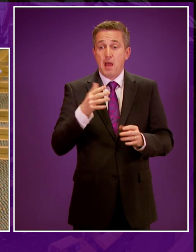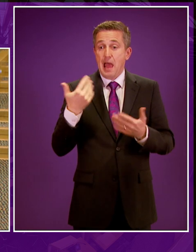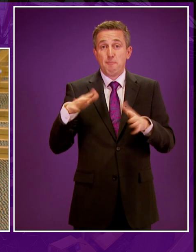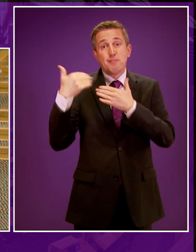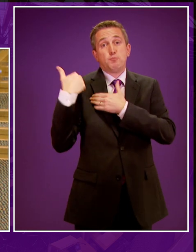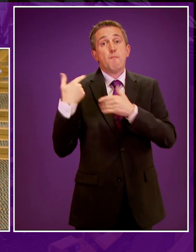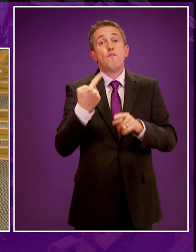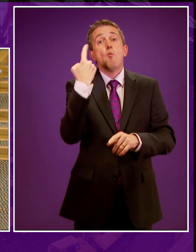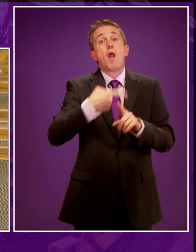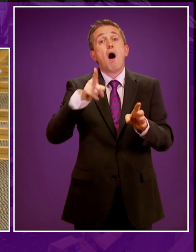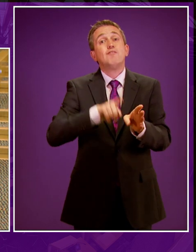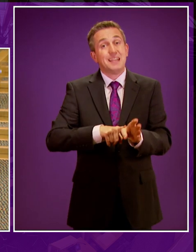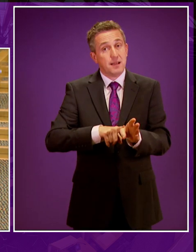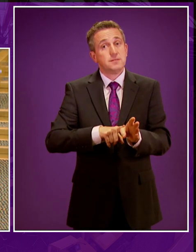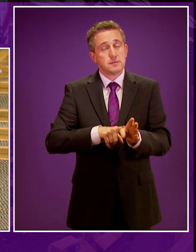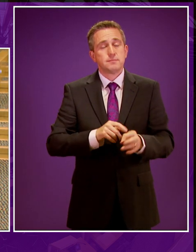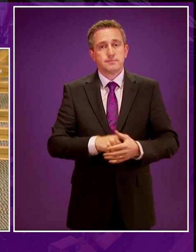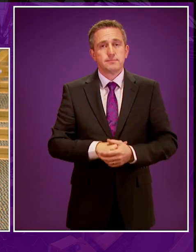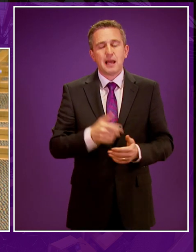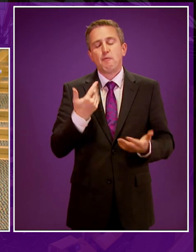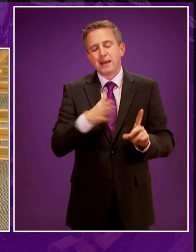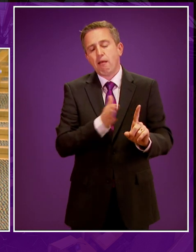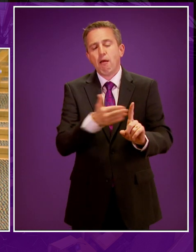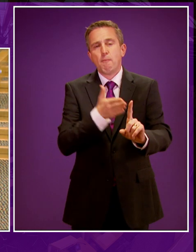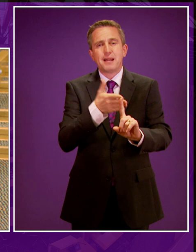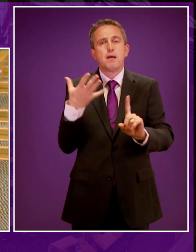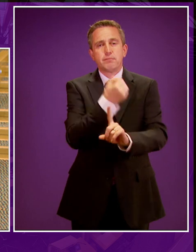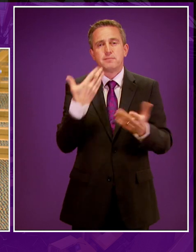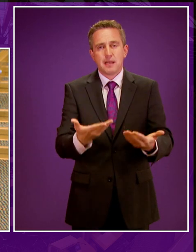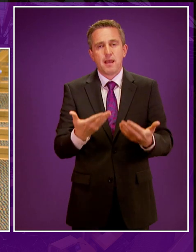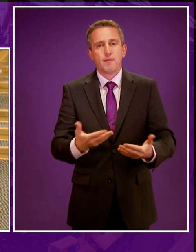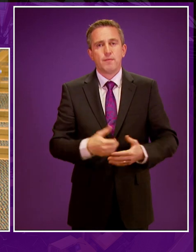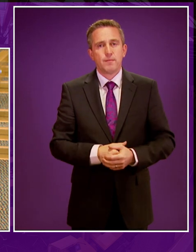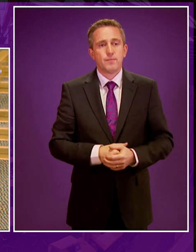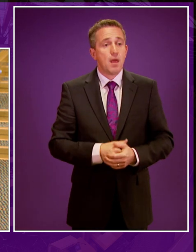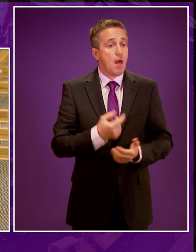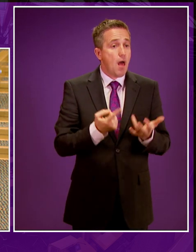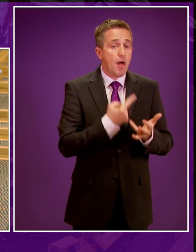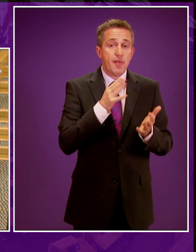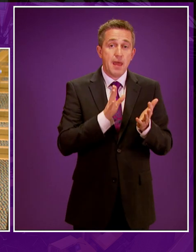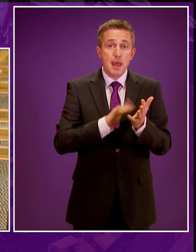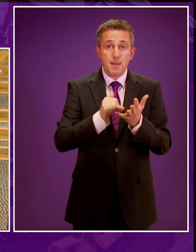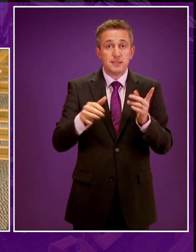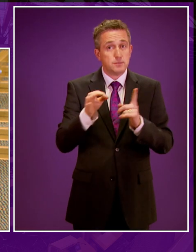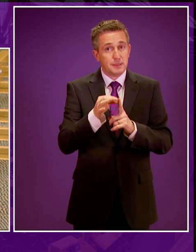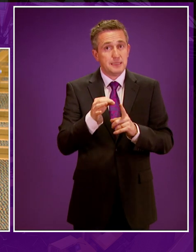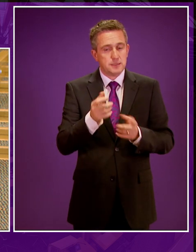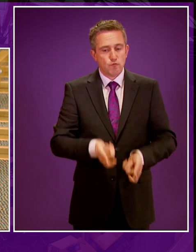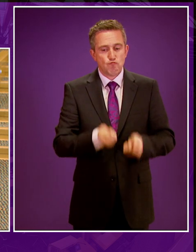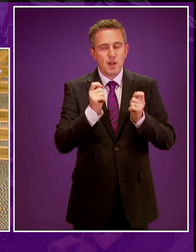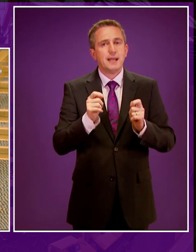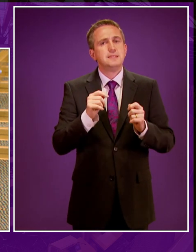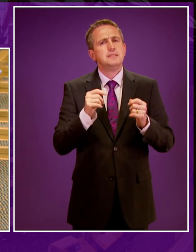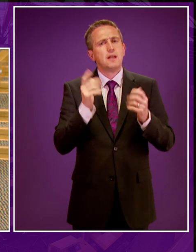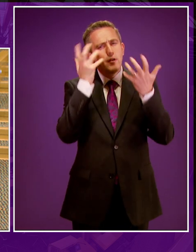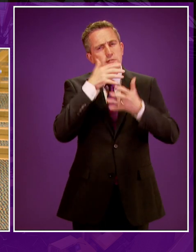last year and a half. And indeed, Angus MacDonald and other members who cited the strong views of their local constituents,